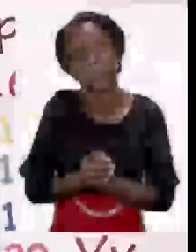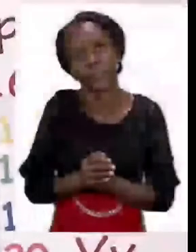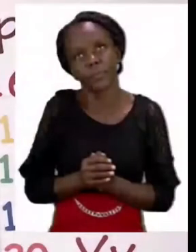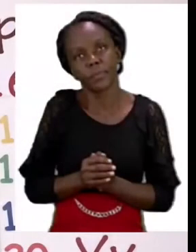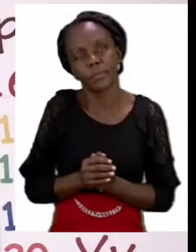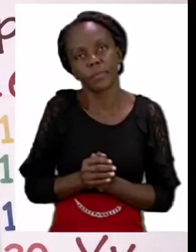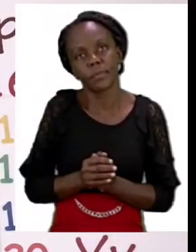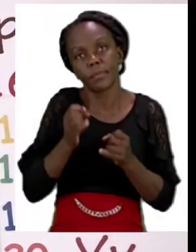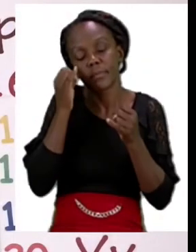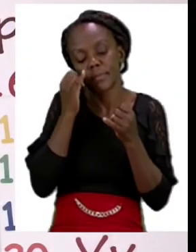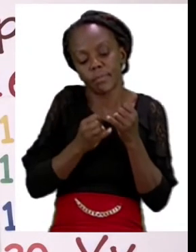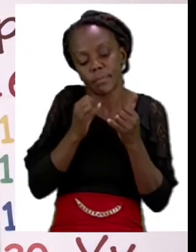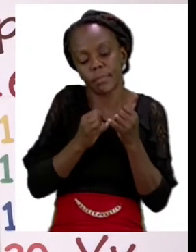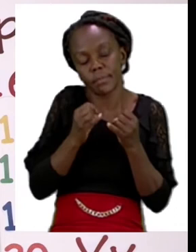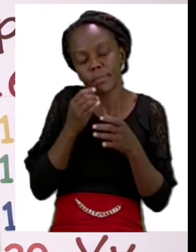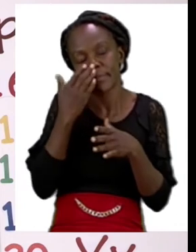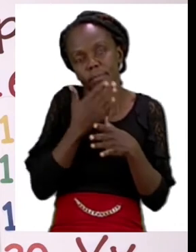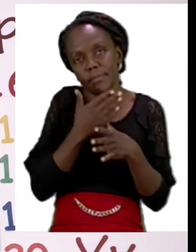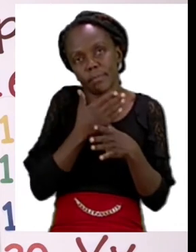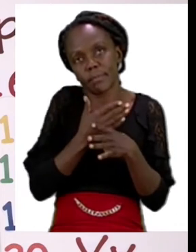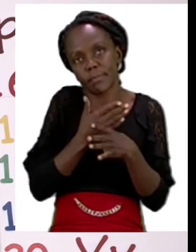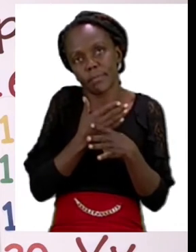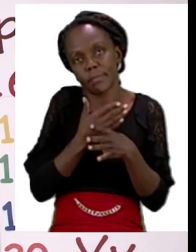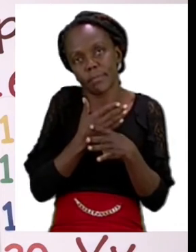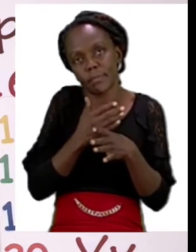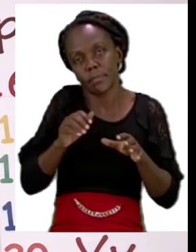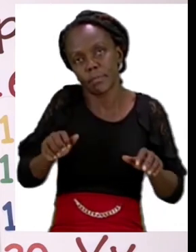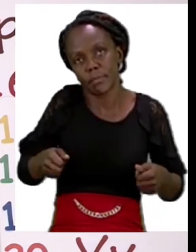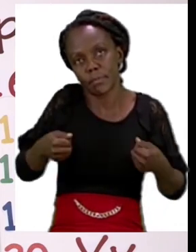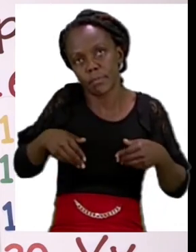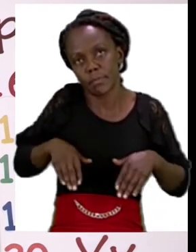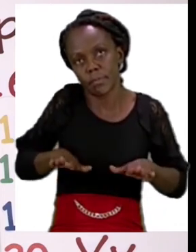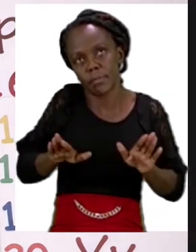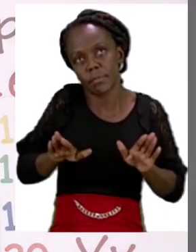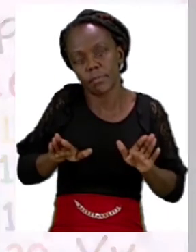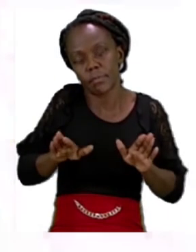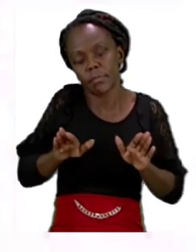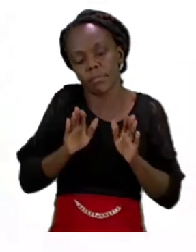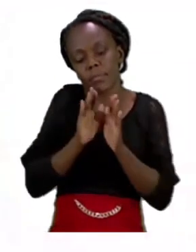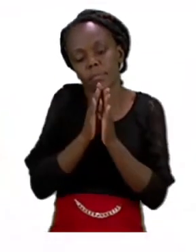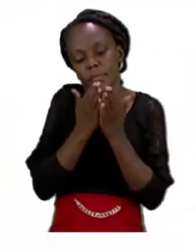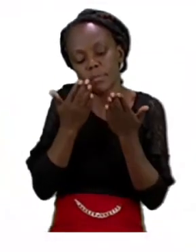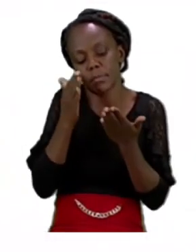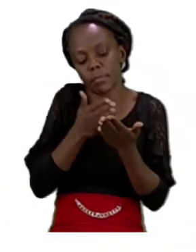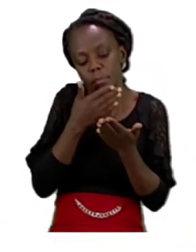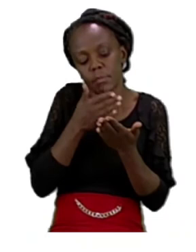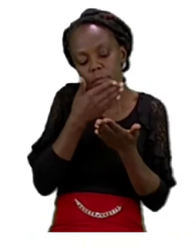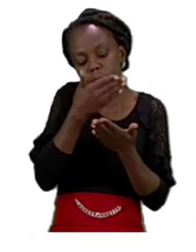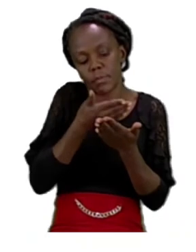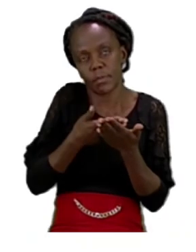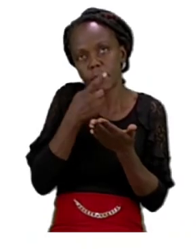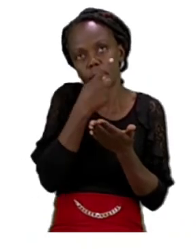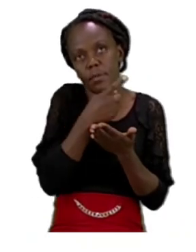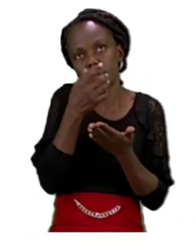the last exercise that we're going to do today boys and girls is going to be on page 19 On page 19